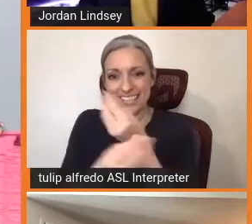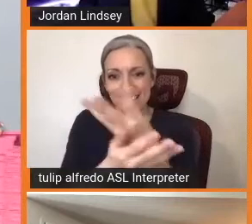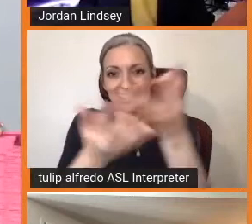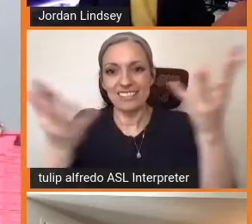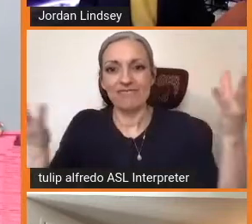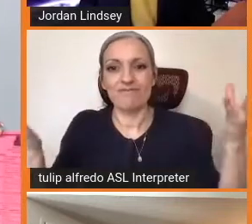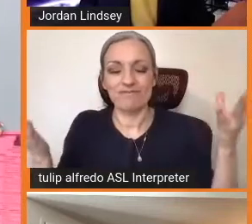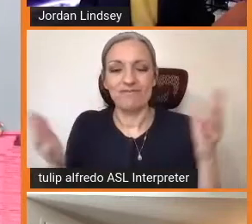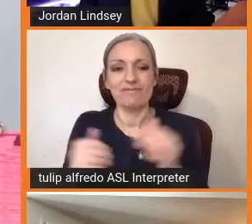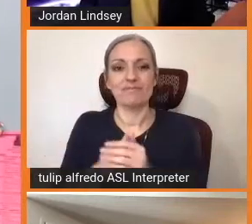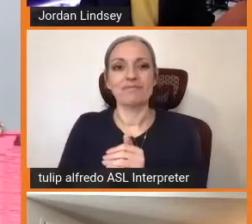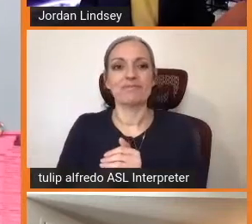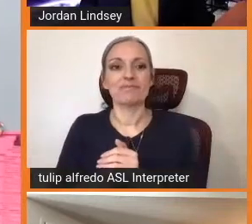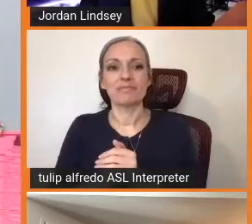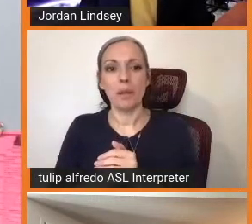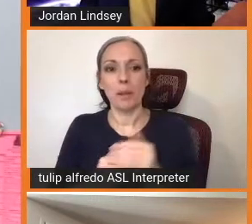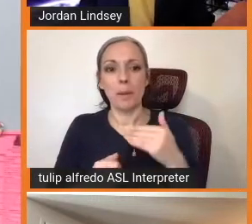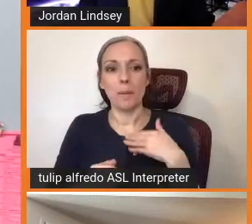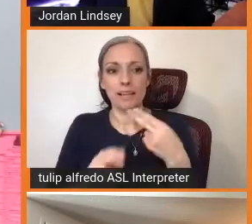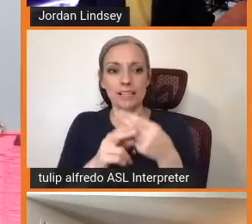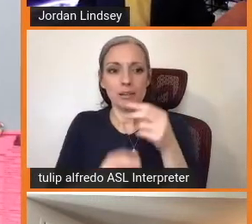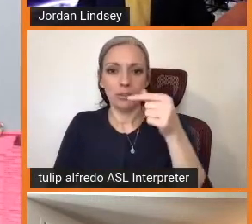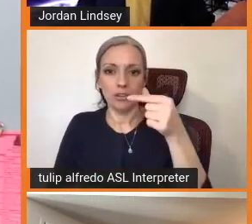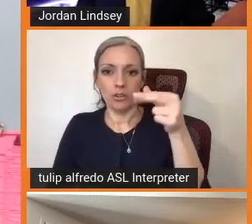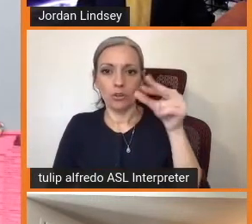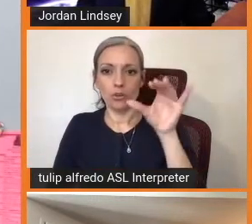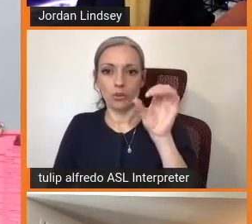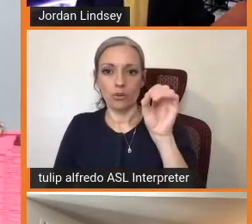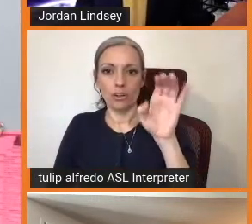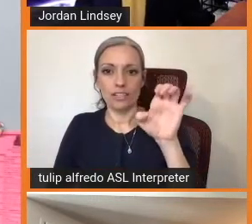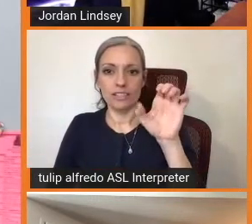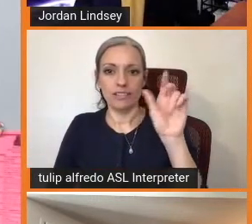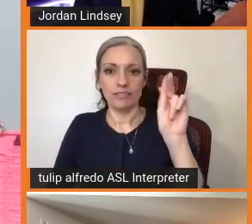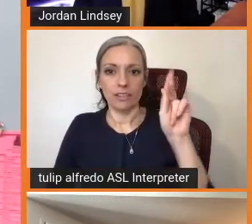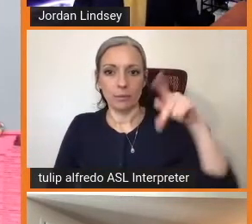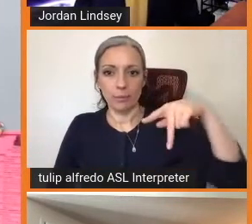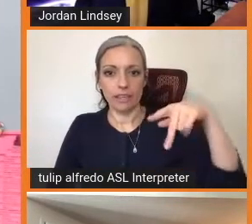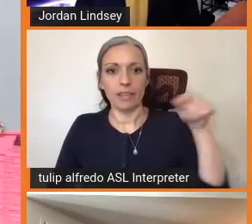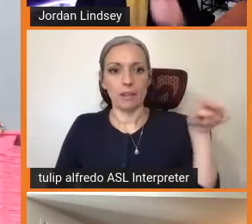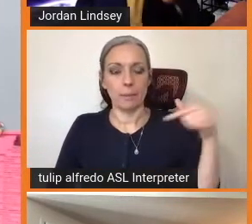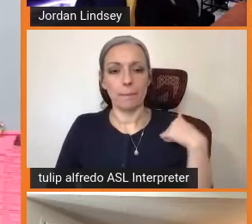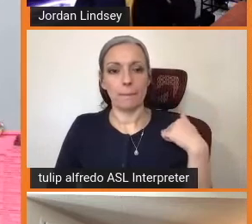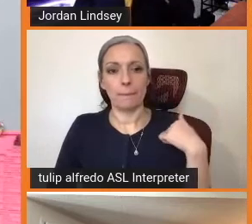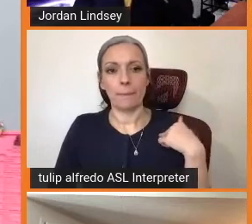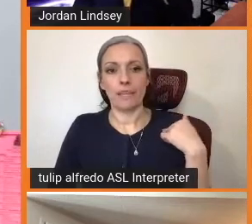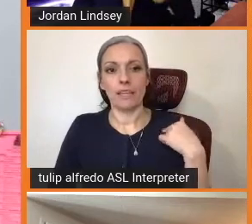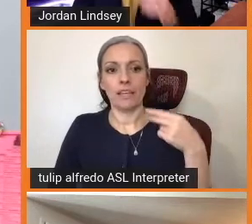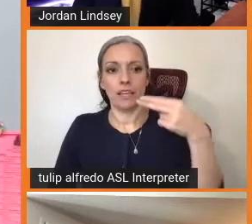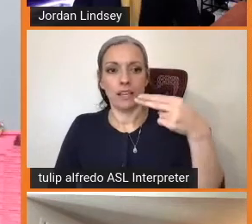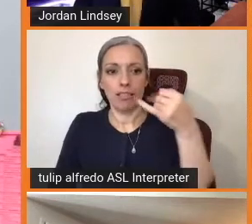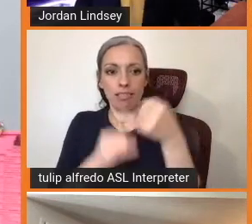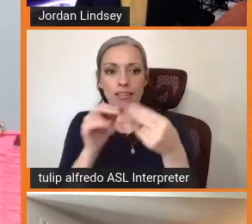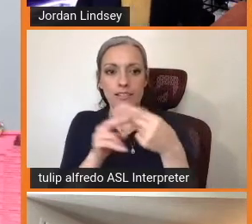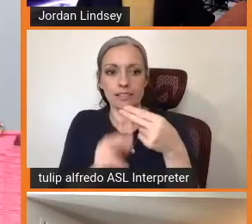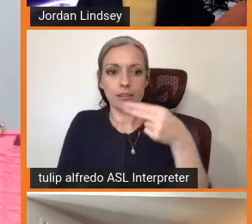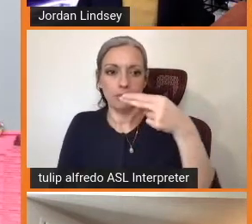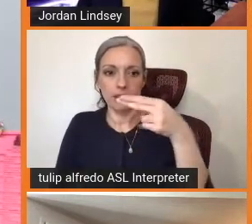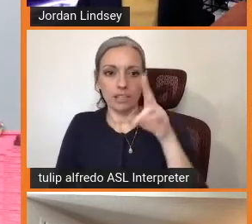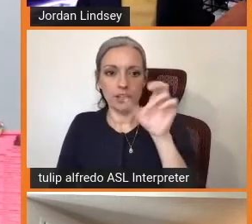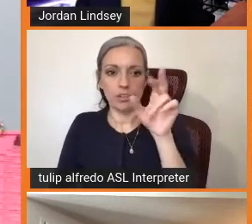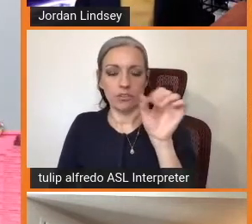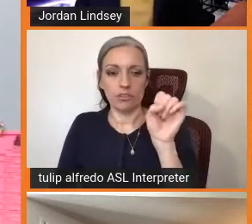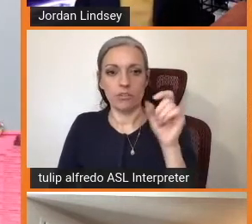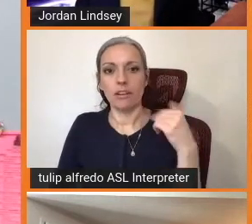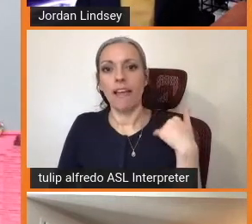everyone know, for those who don't know me, Grace Huerta, I'm the ARCA California Vice President, Chair now of El Arca California, mother of two adult children